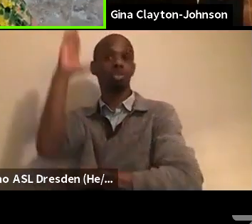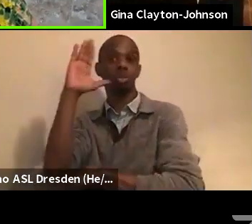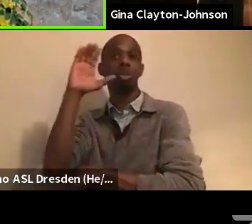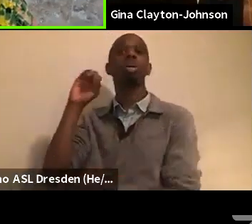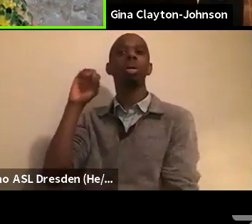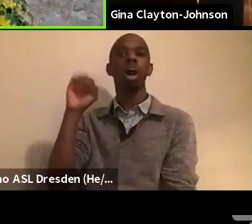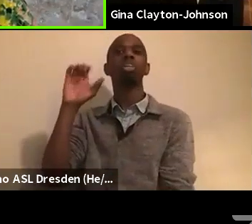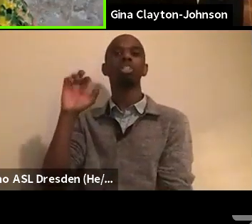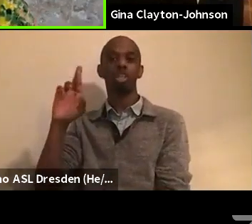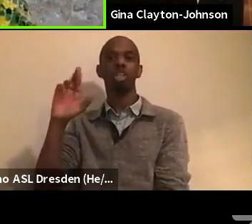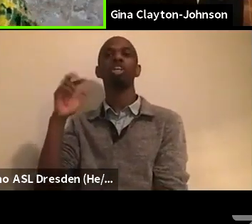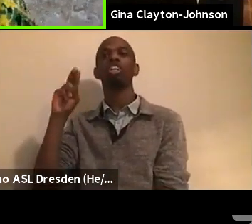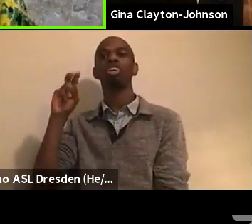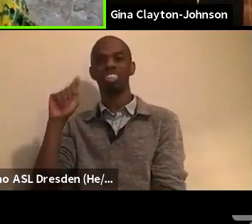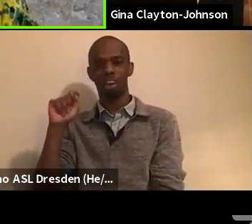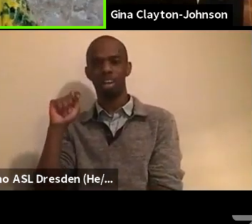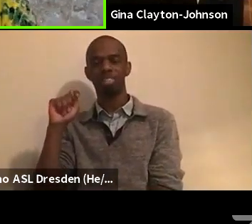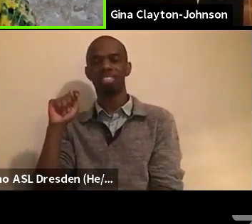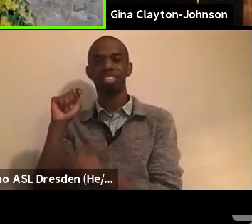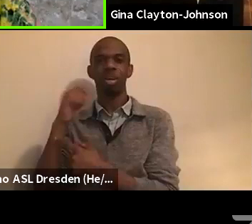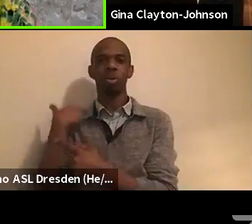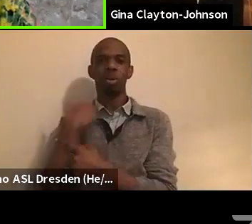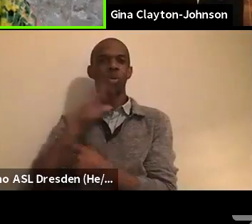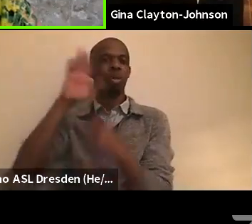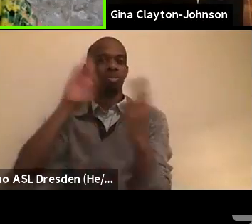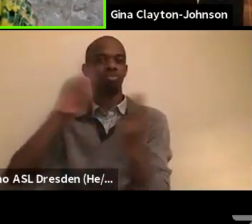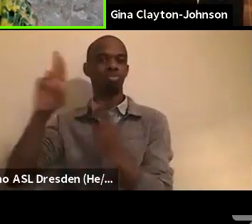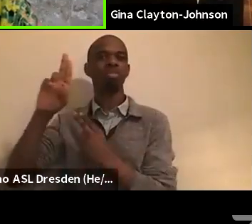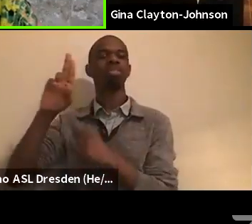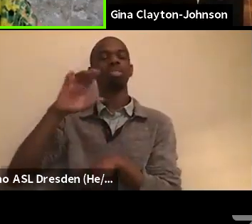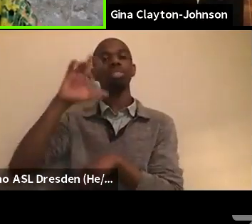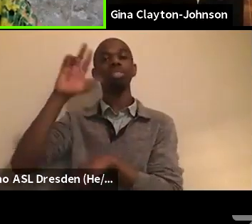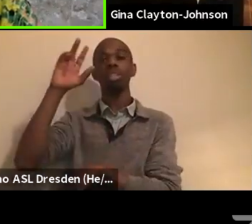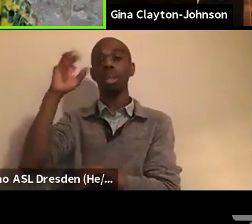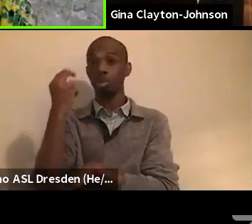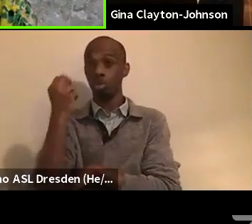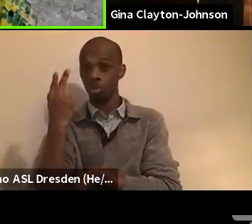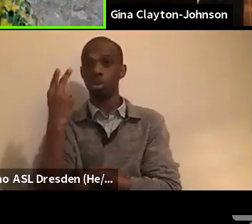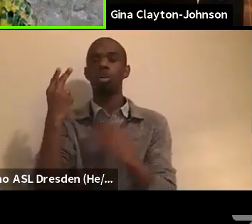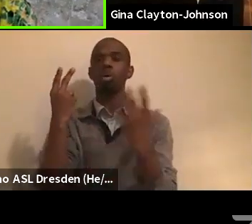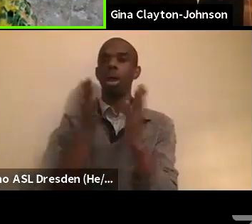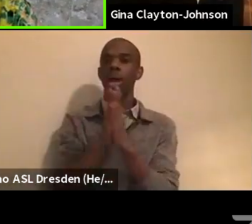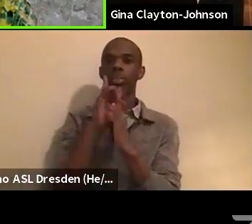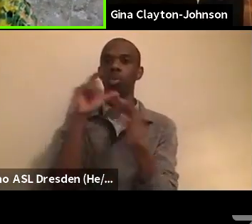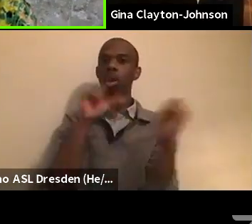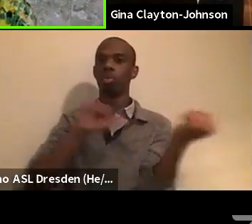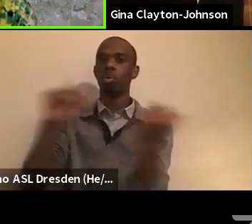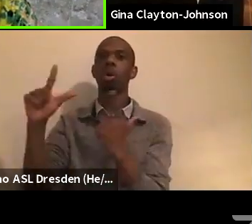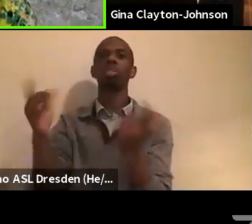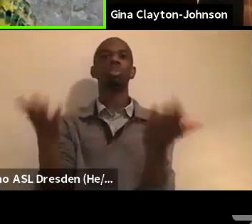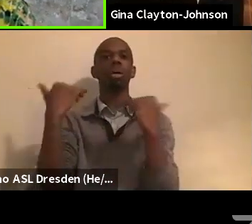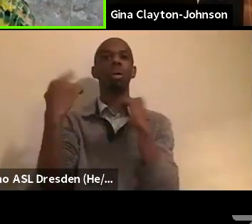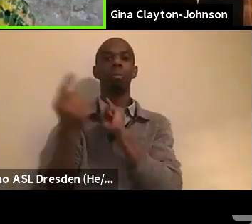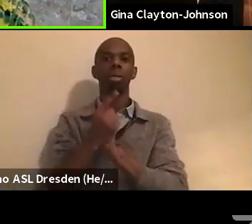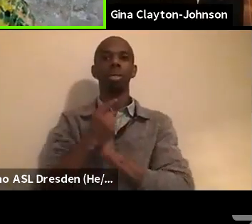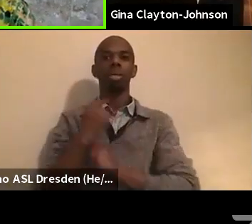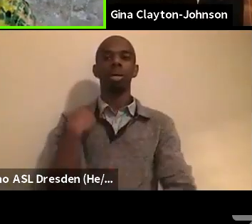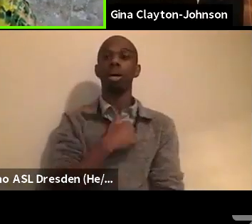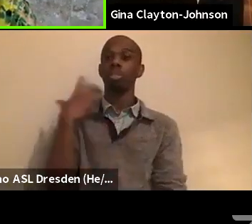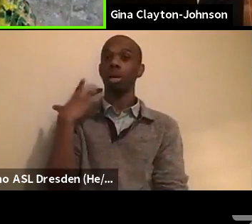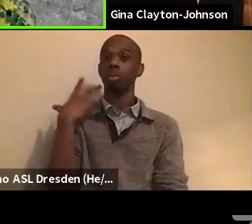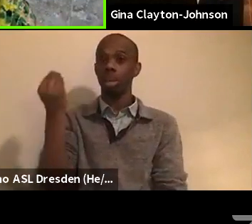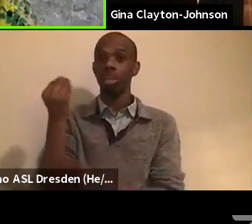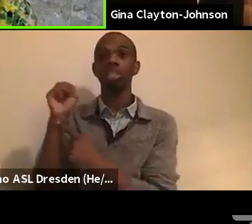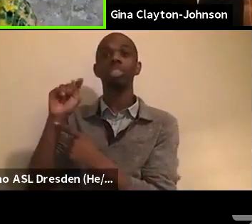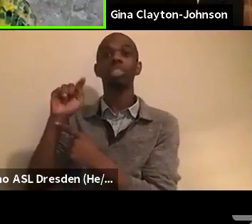the second at noon we're going to be asking everybody to meet meet us in front of the stanley moss courthouse we're going to demand